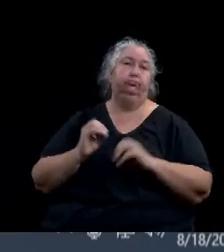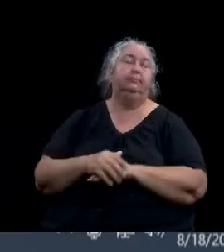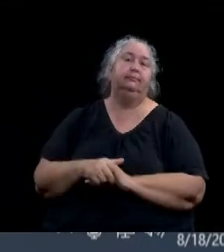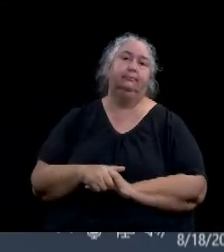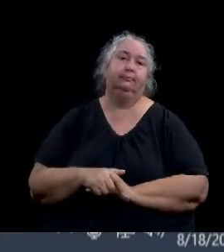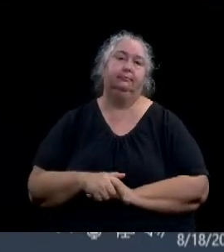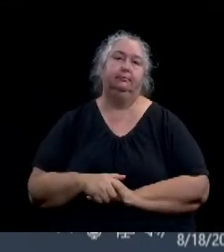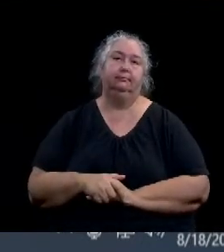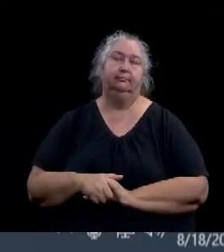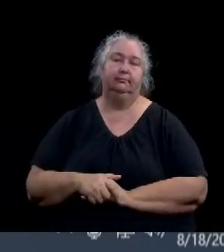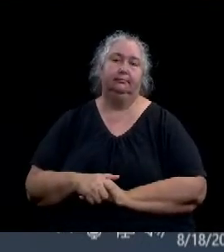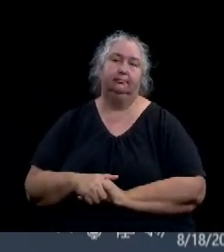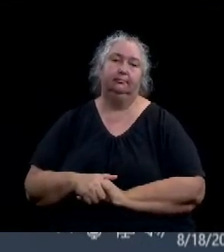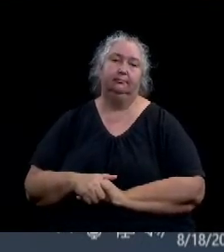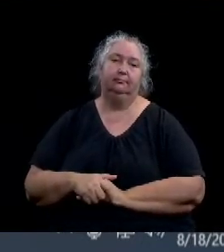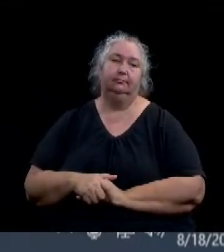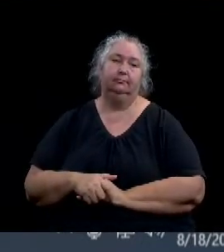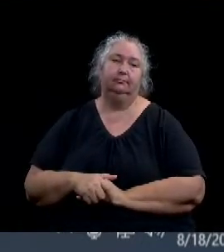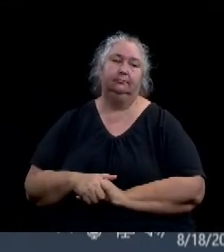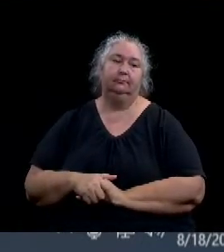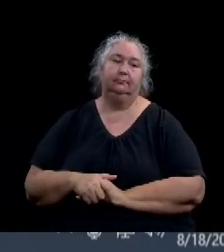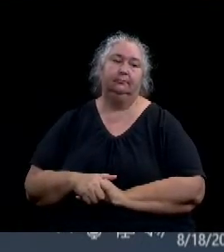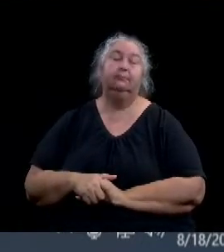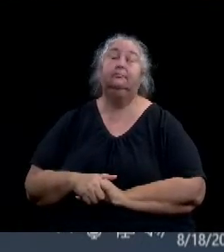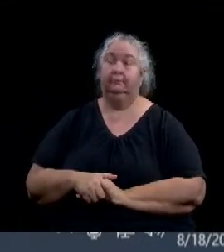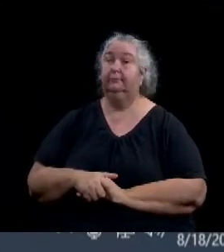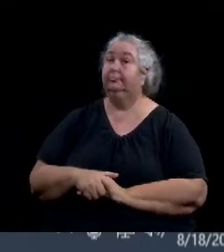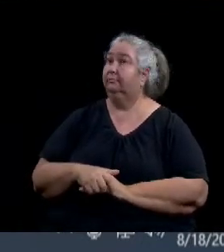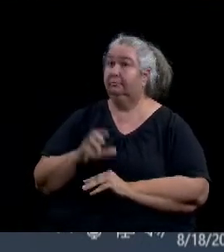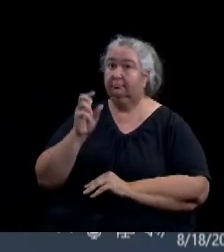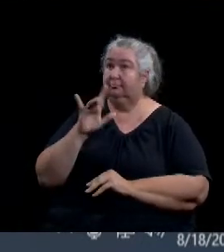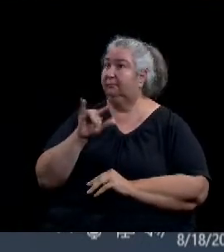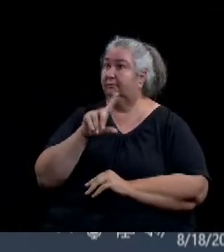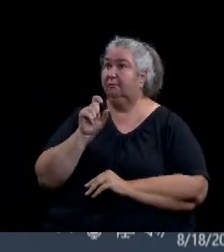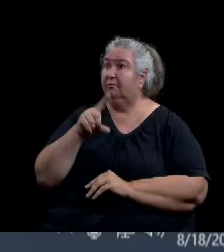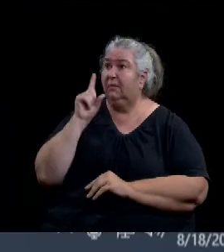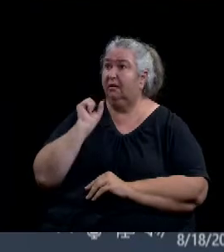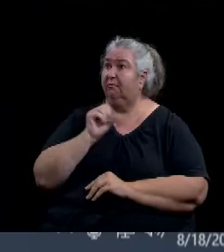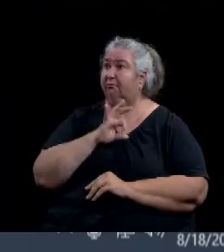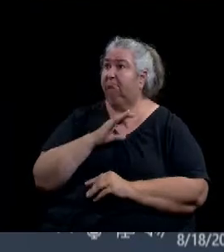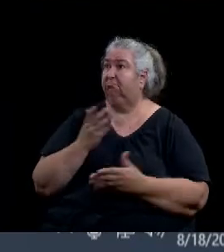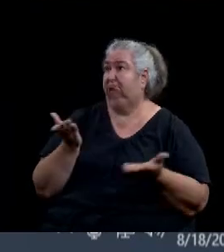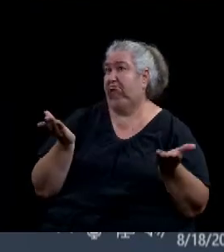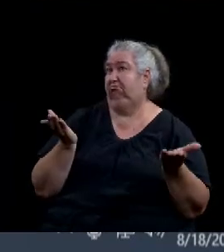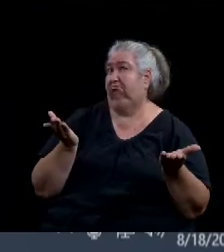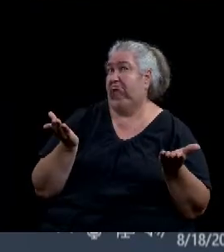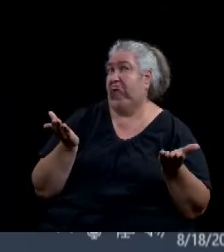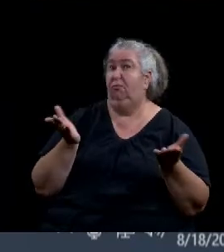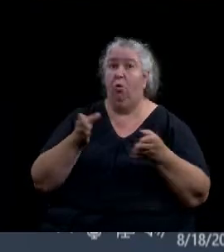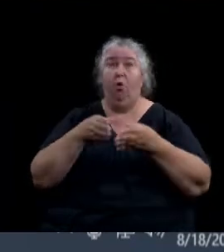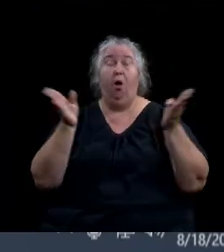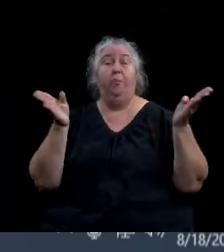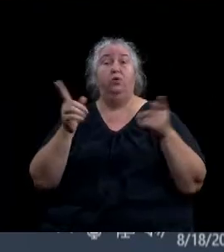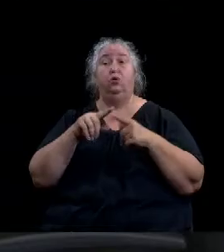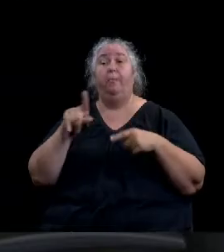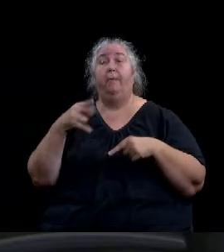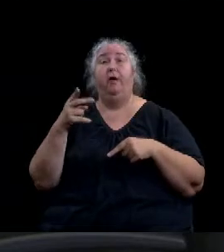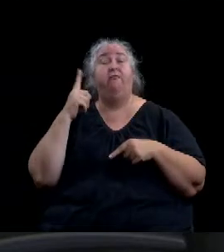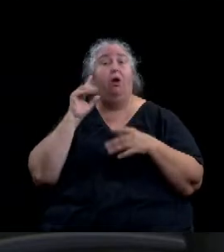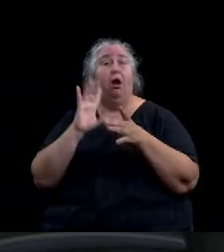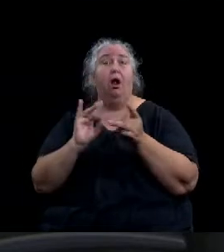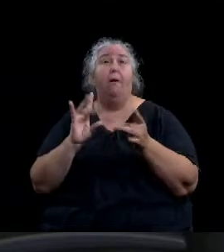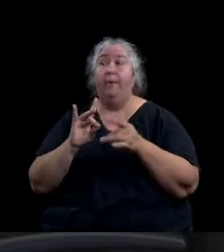All right. Are there any questions for staff? We'll open a public hearing for comments. Esmeralda, anyone register to speak on this item?